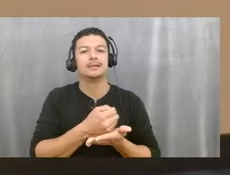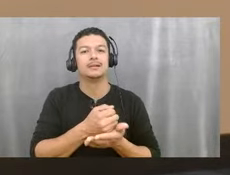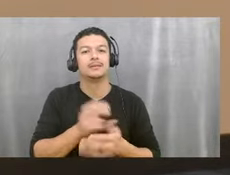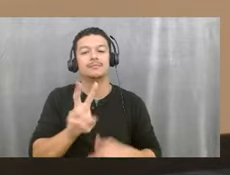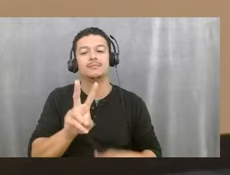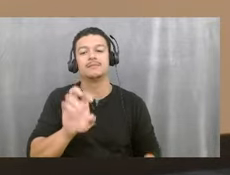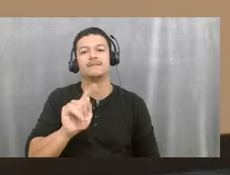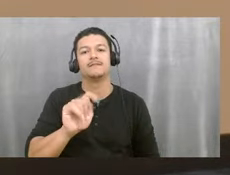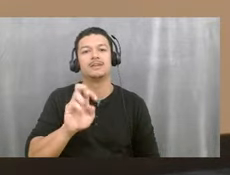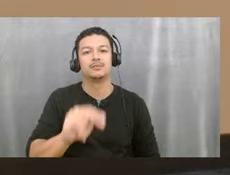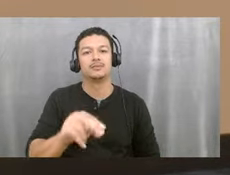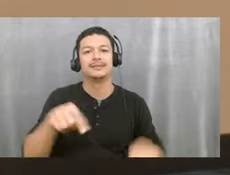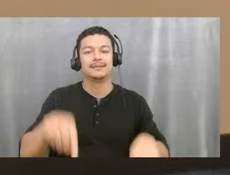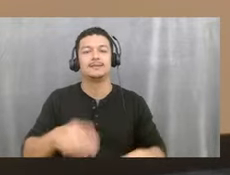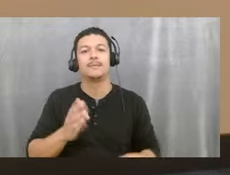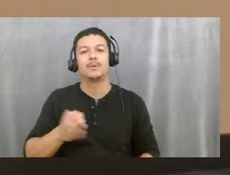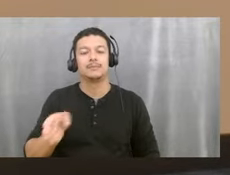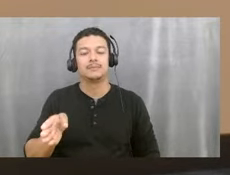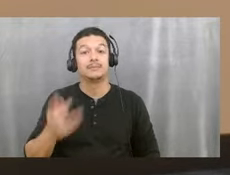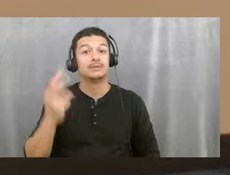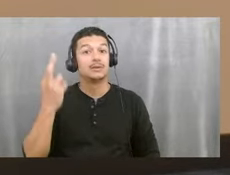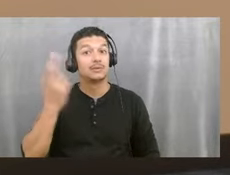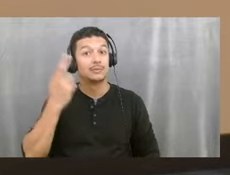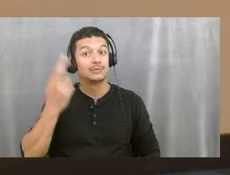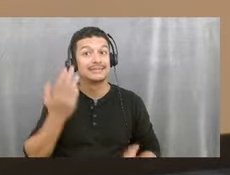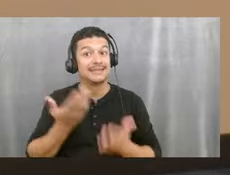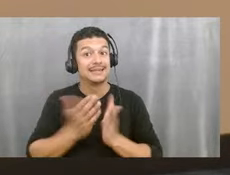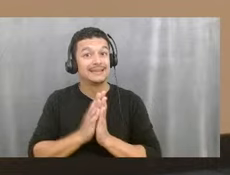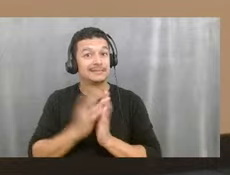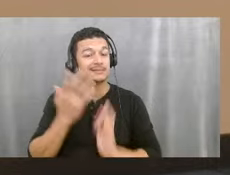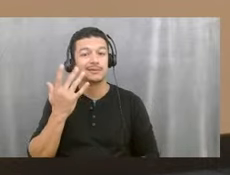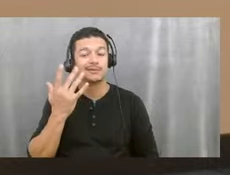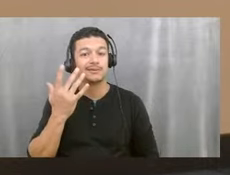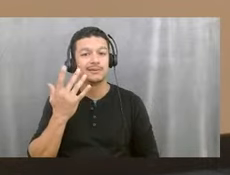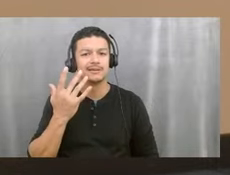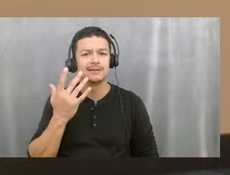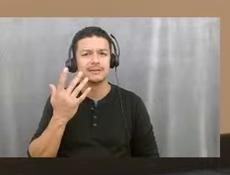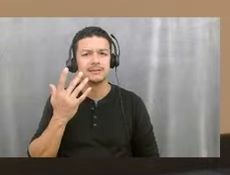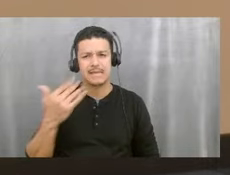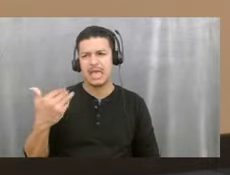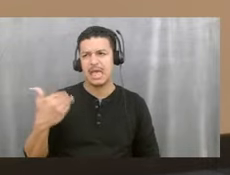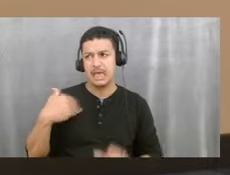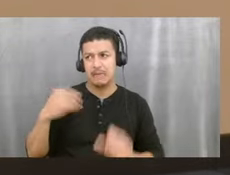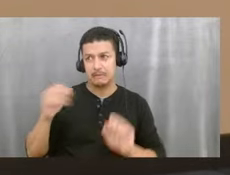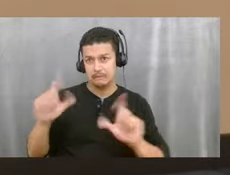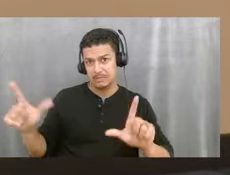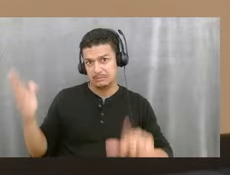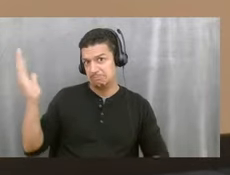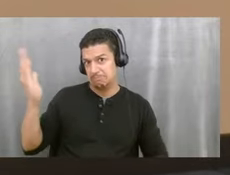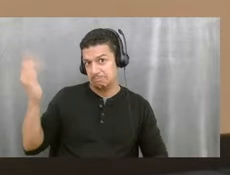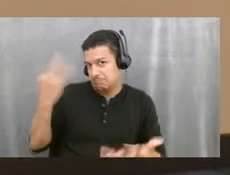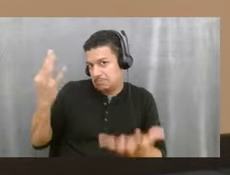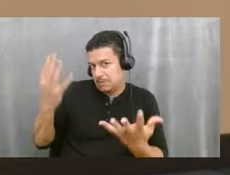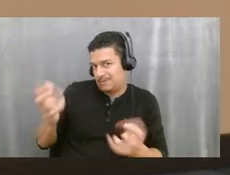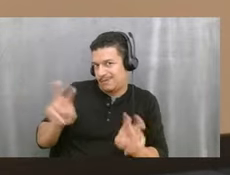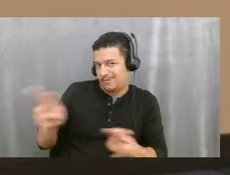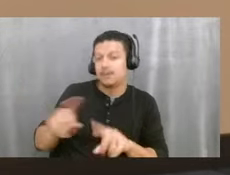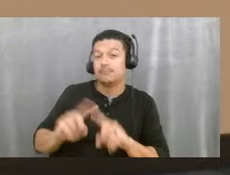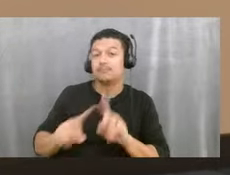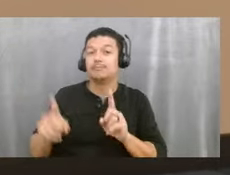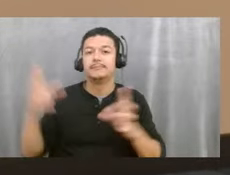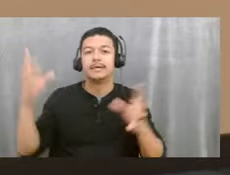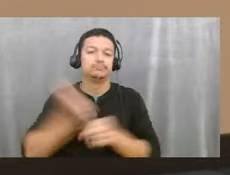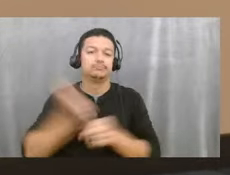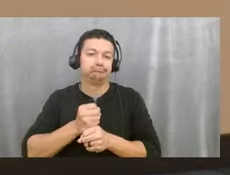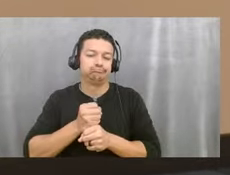in Boynton Beach. The reason I ask an authorization is because I actually have a presentation if you guys want to see it. But in a nutshell, so the